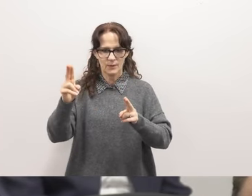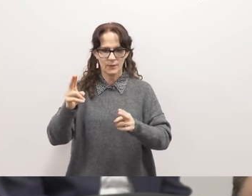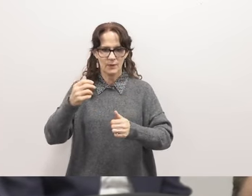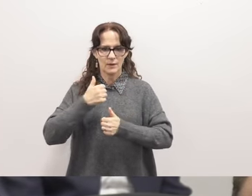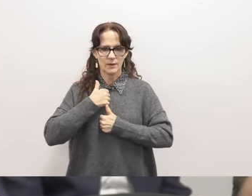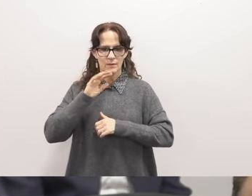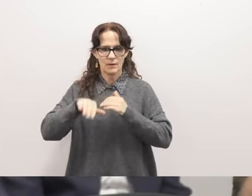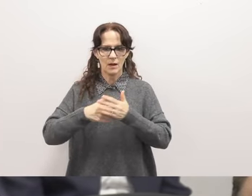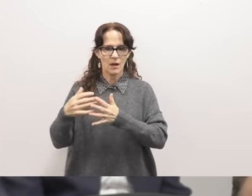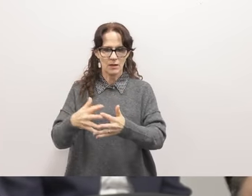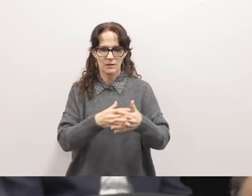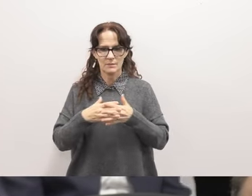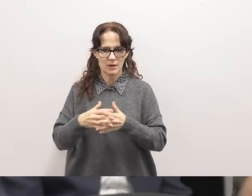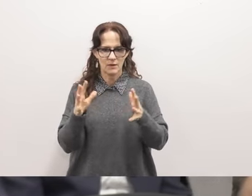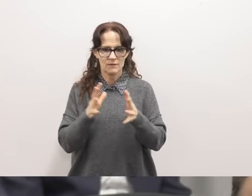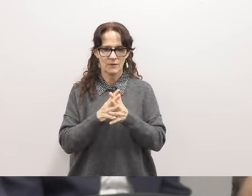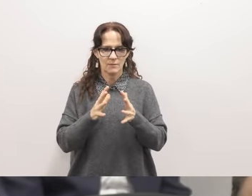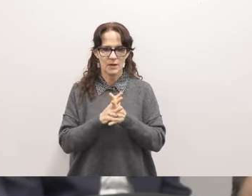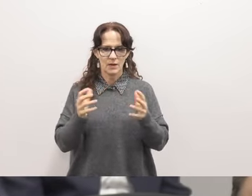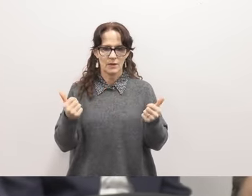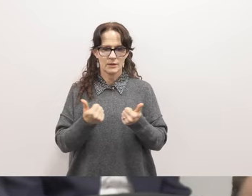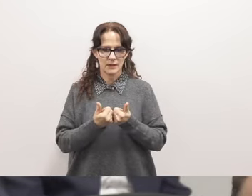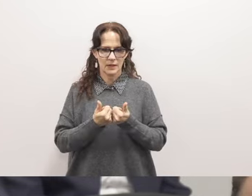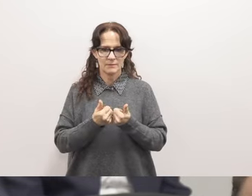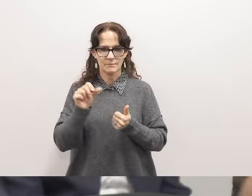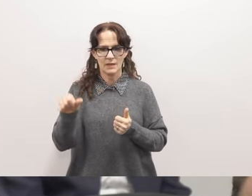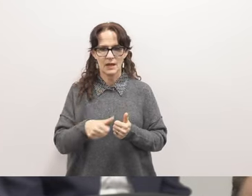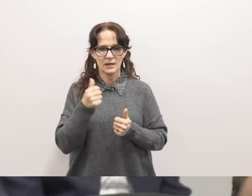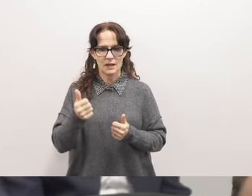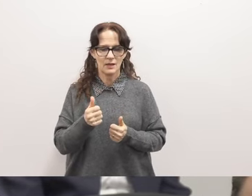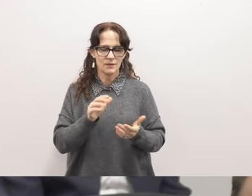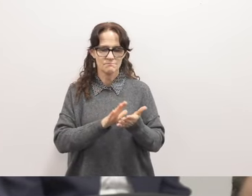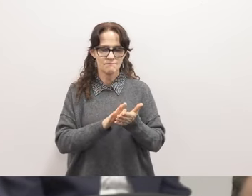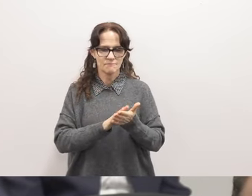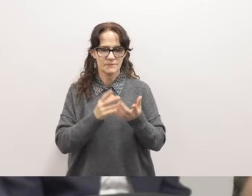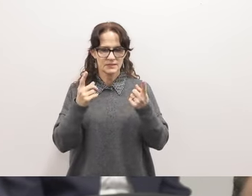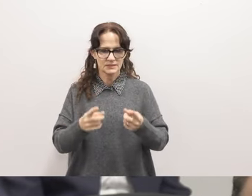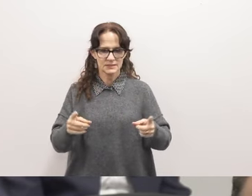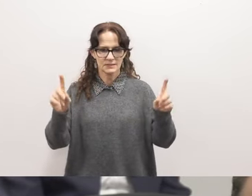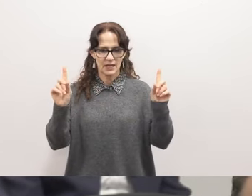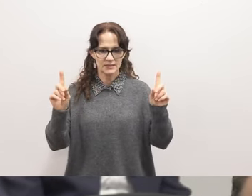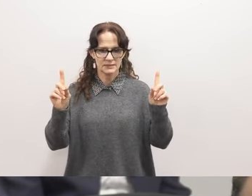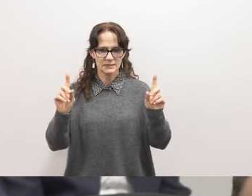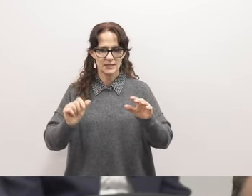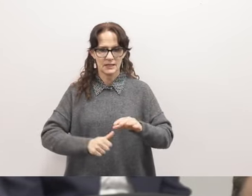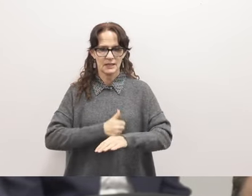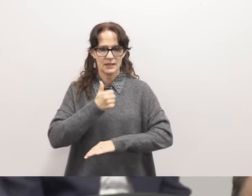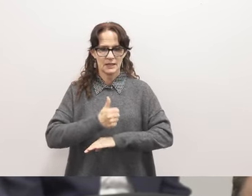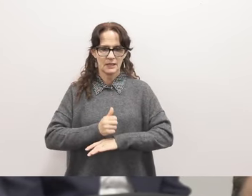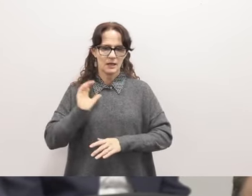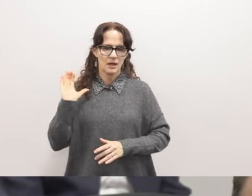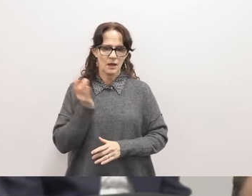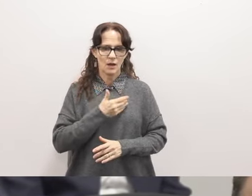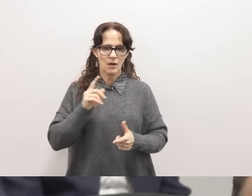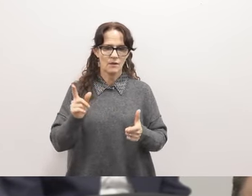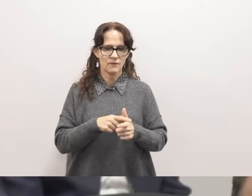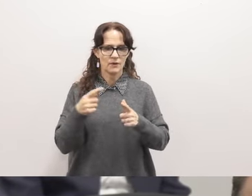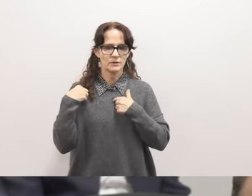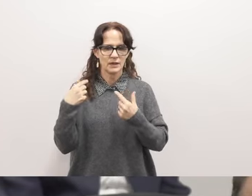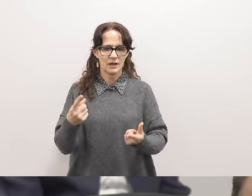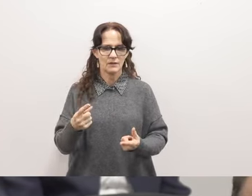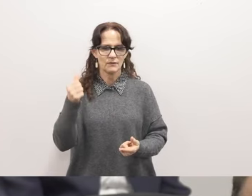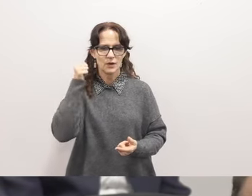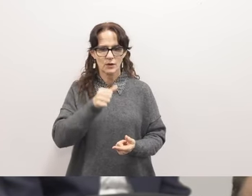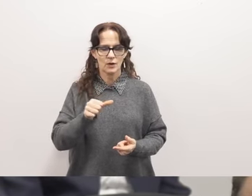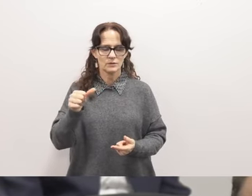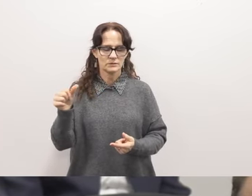all-american football game some other notable successes include establishing our first ever girls flag